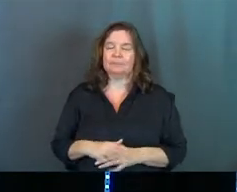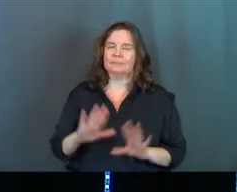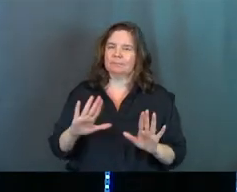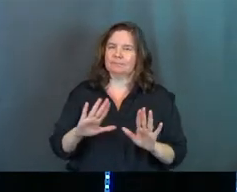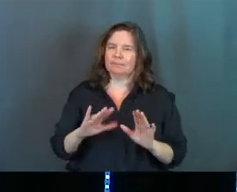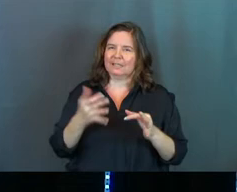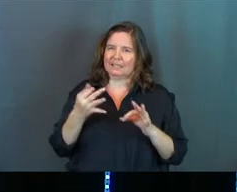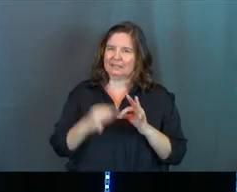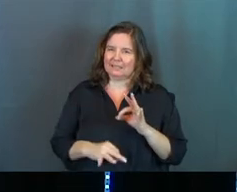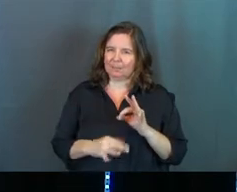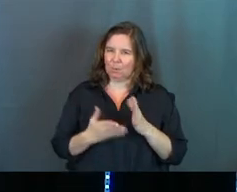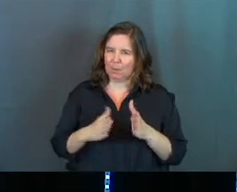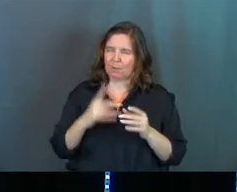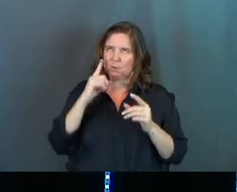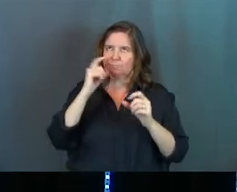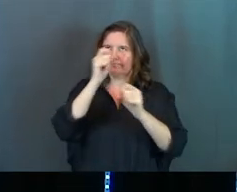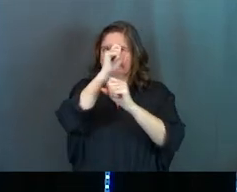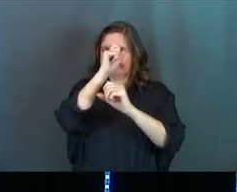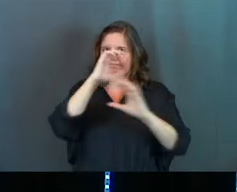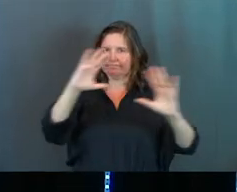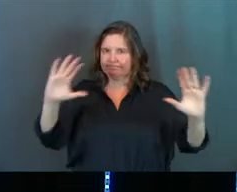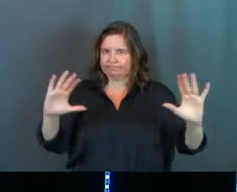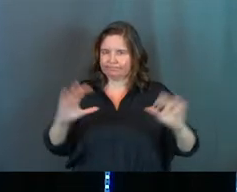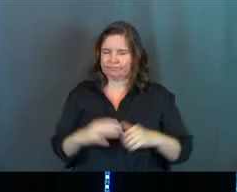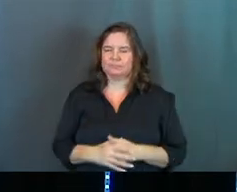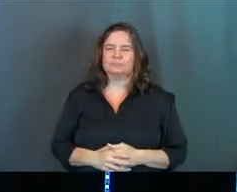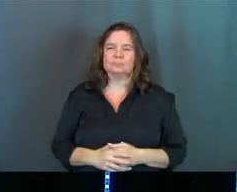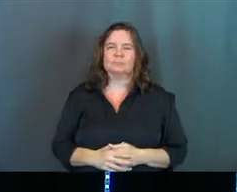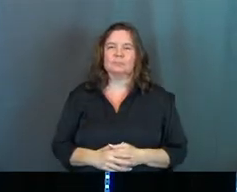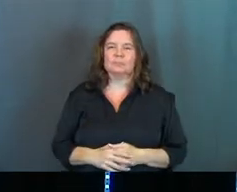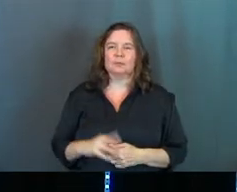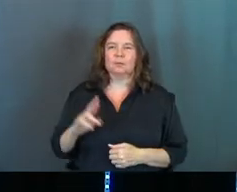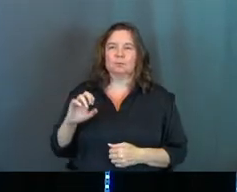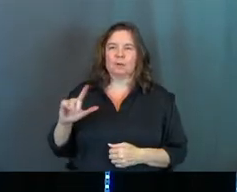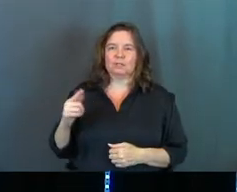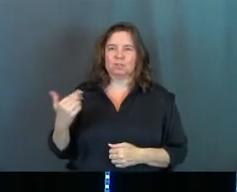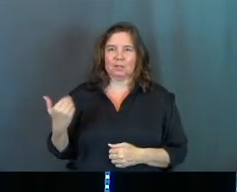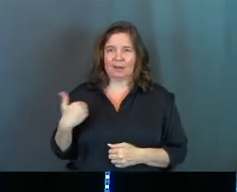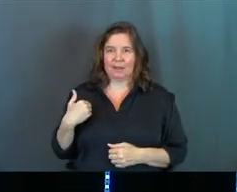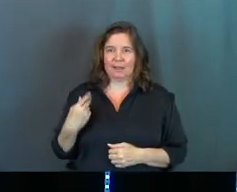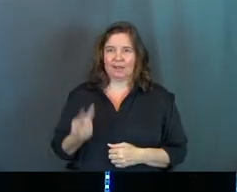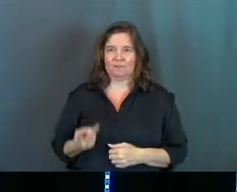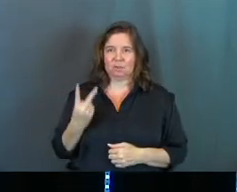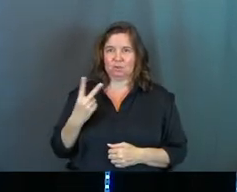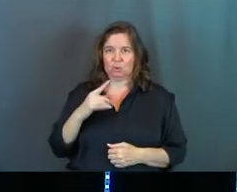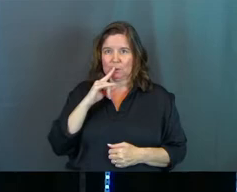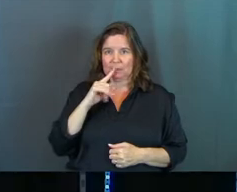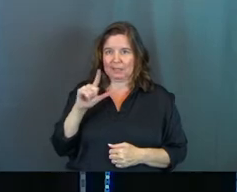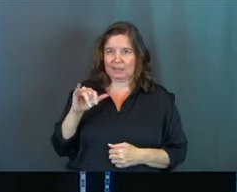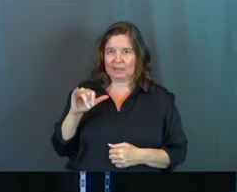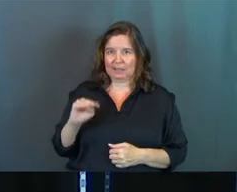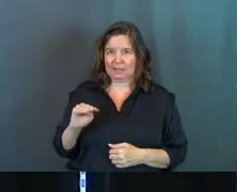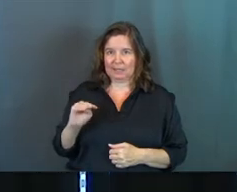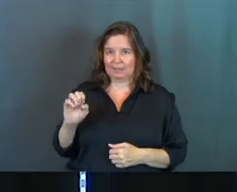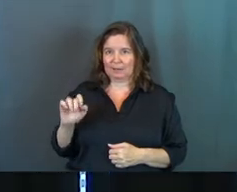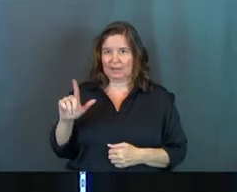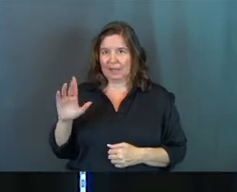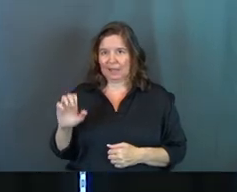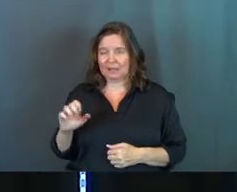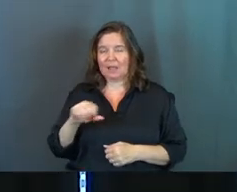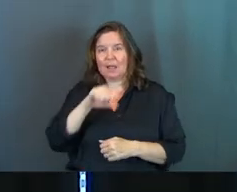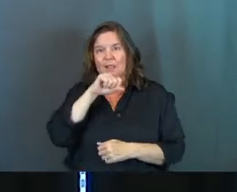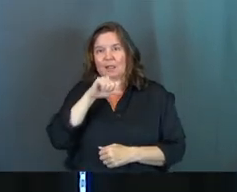way to think about it, okay? And then we're going to wrap a few, we're going to wrap it up. So Rachel and have two kids, Liam and Ellie, right? Liam and Ellie love